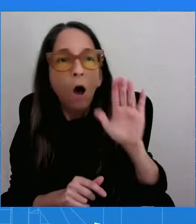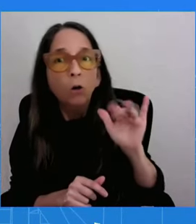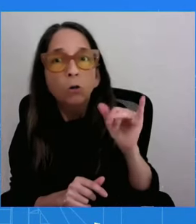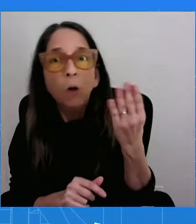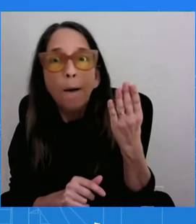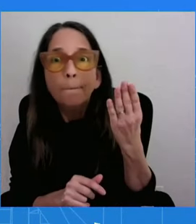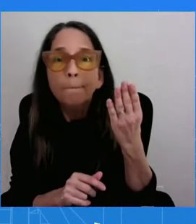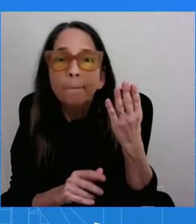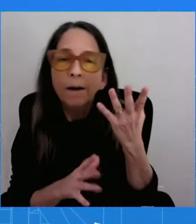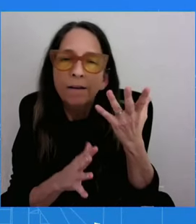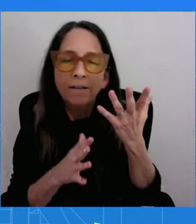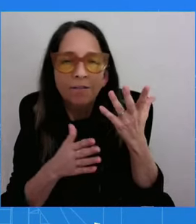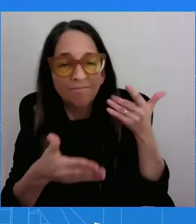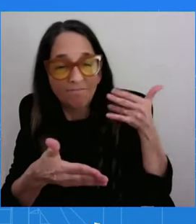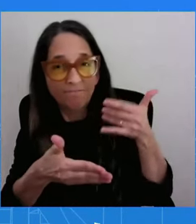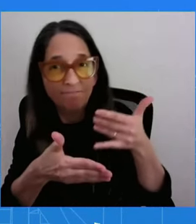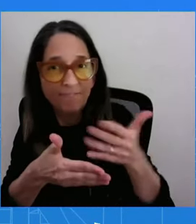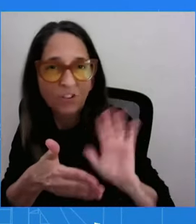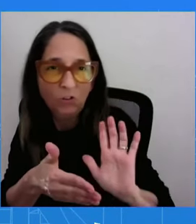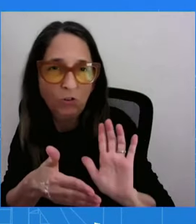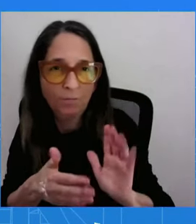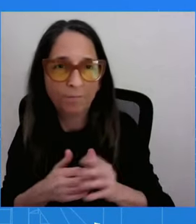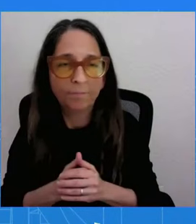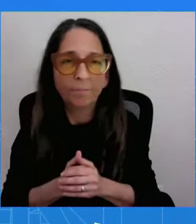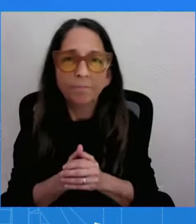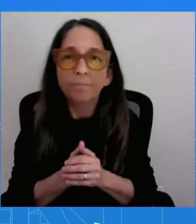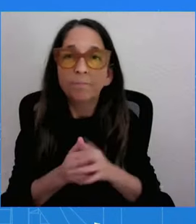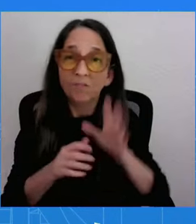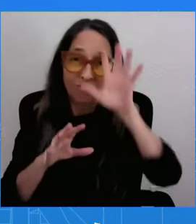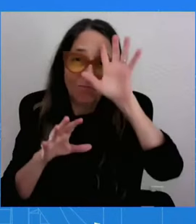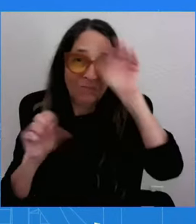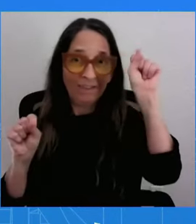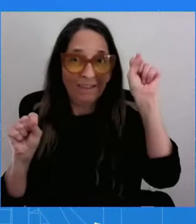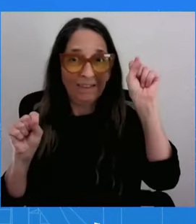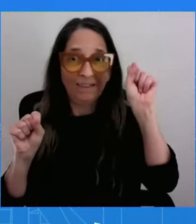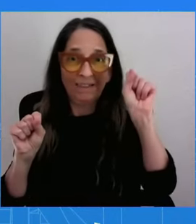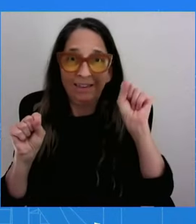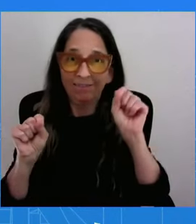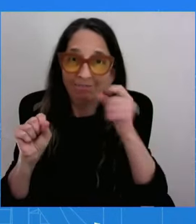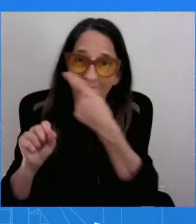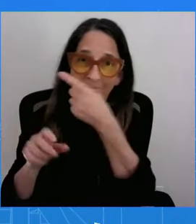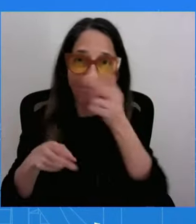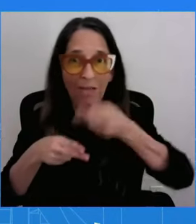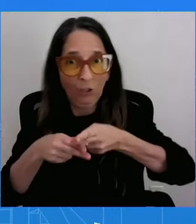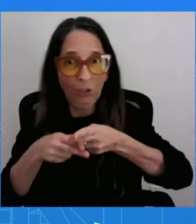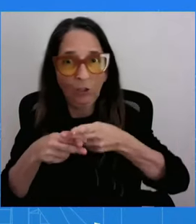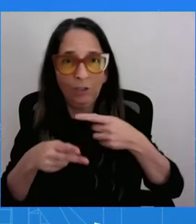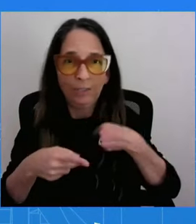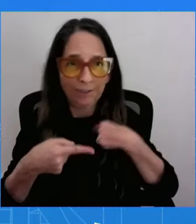and as the President has said, and I will echo this, mean, we all certainly